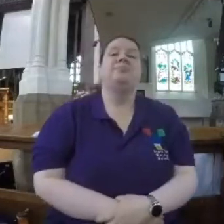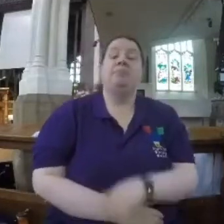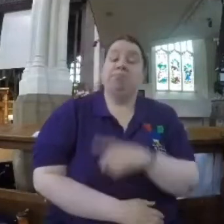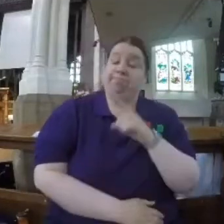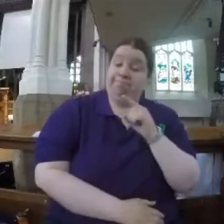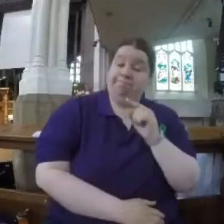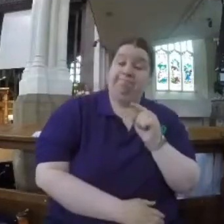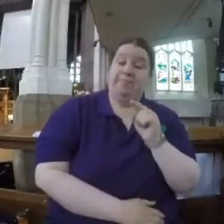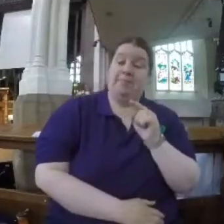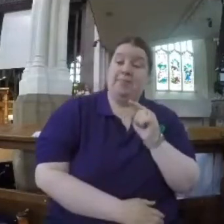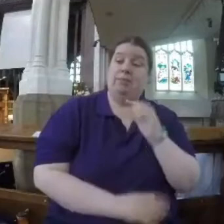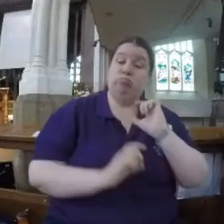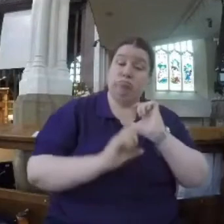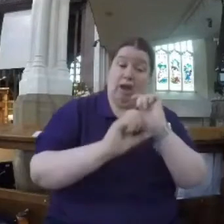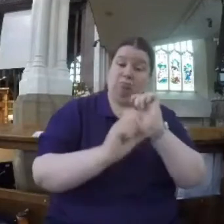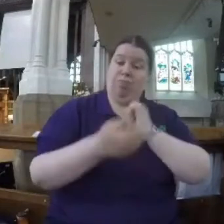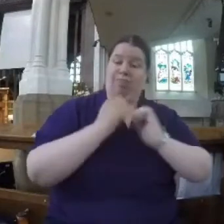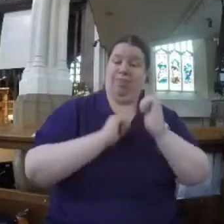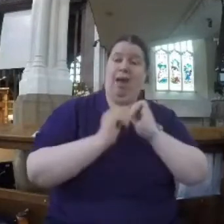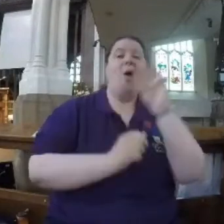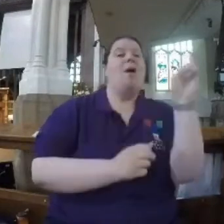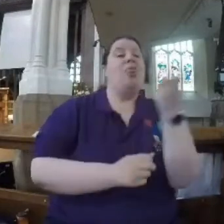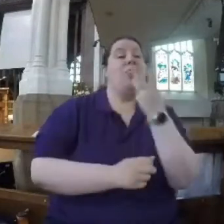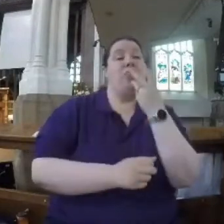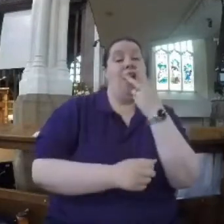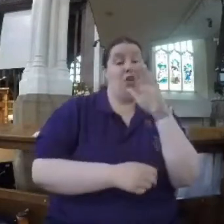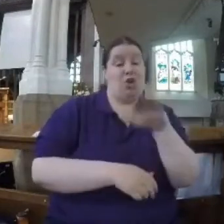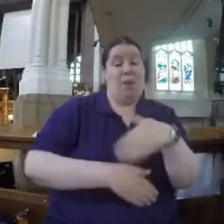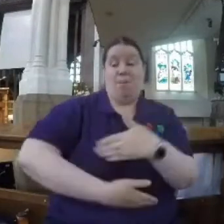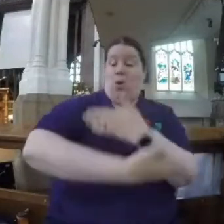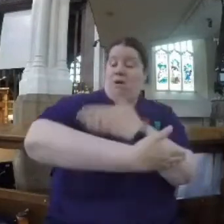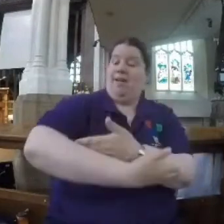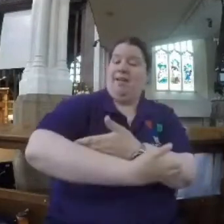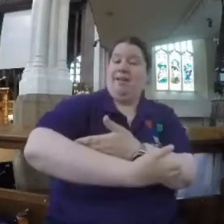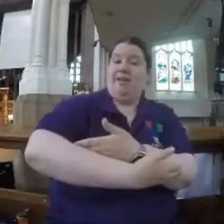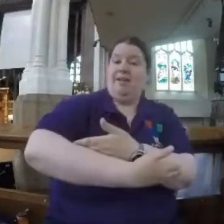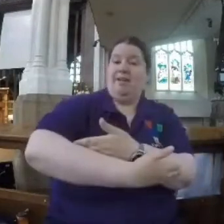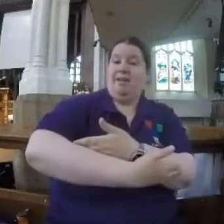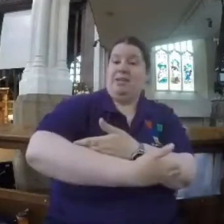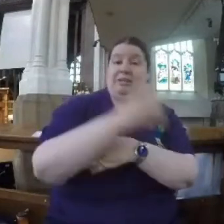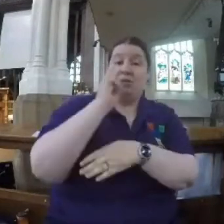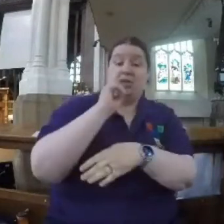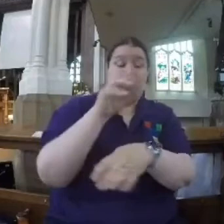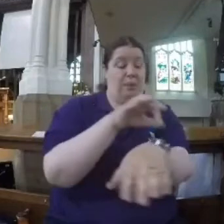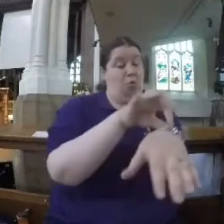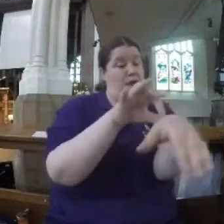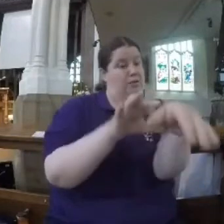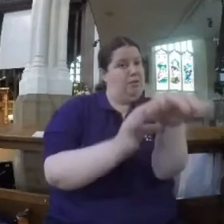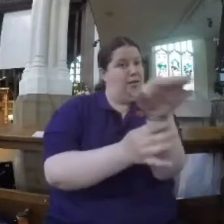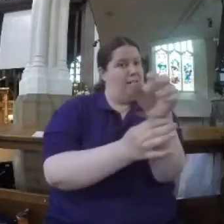Yet again, the woman carried on boasting. When my third child was born, my husband brought me this exquisite diamond bracelet.